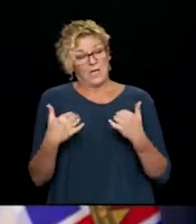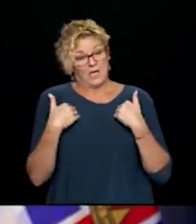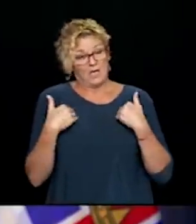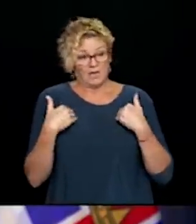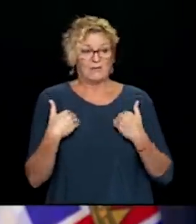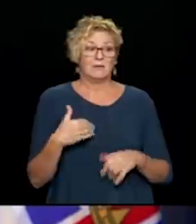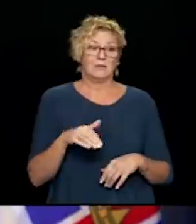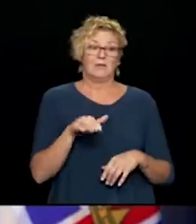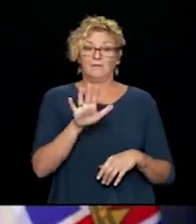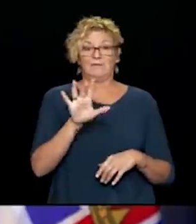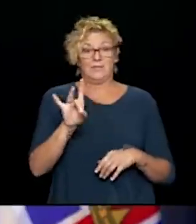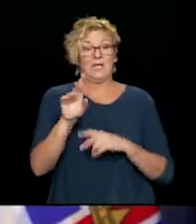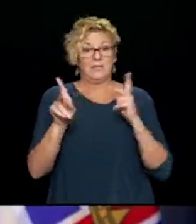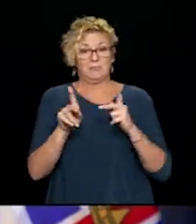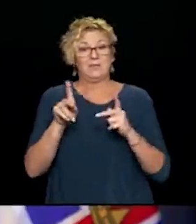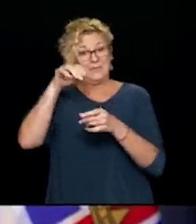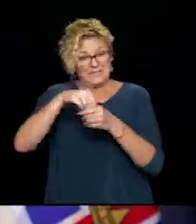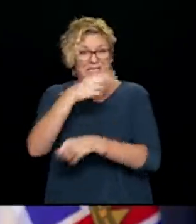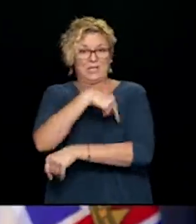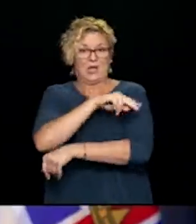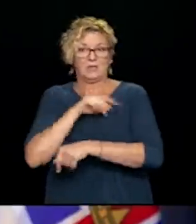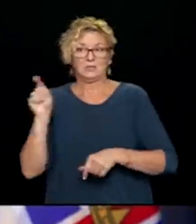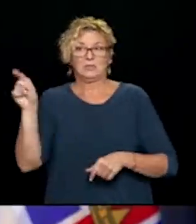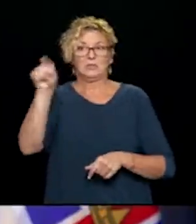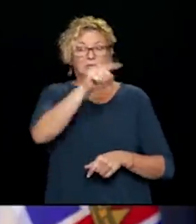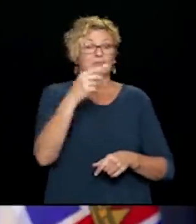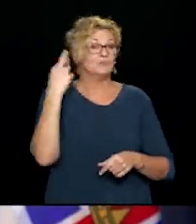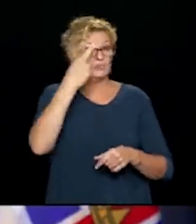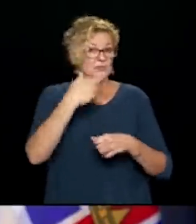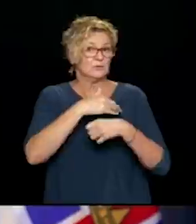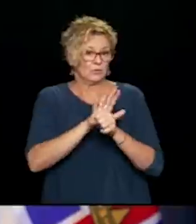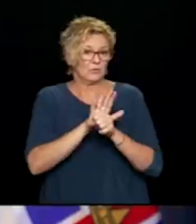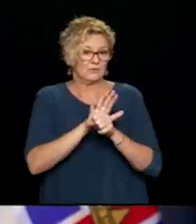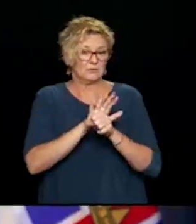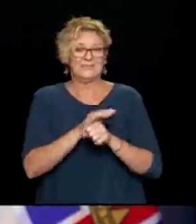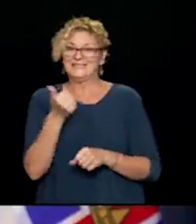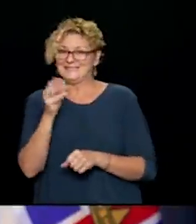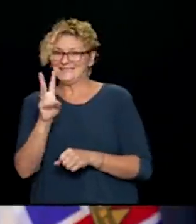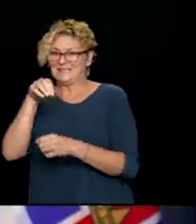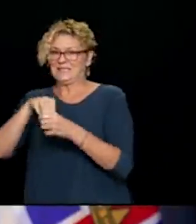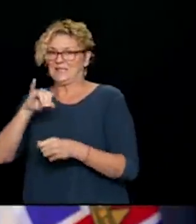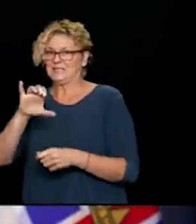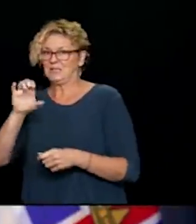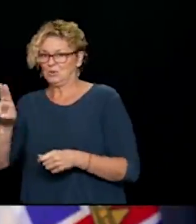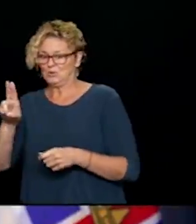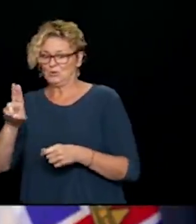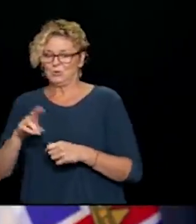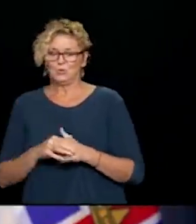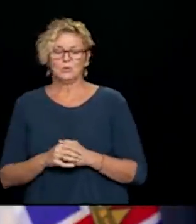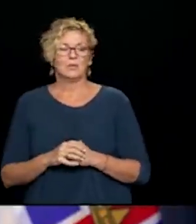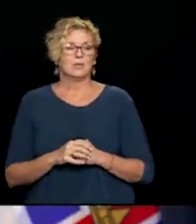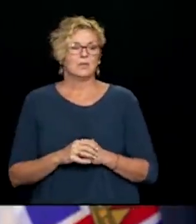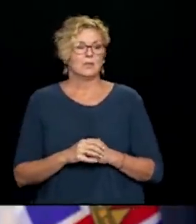are 58 people hospitalised from COVID-19 in BC and that's 28 in Fraser Health, 22 in